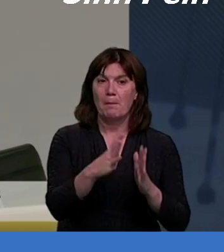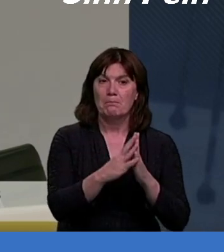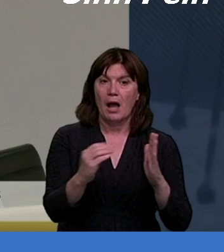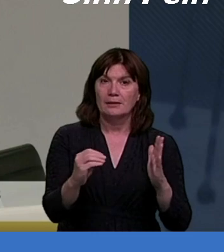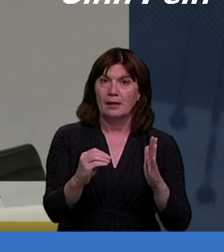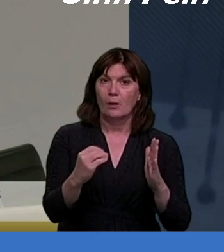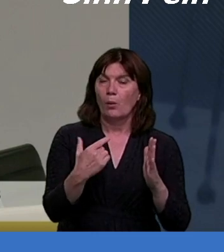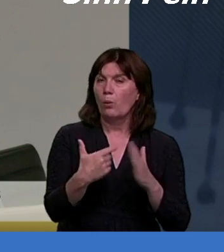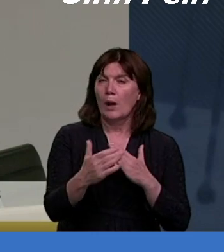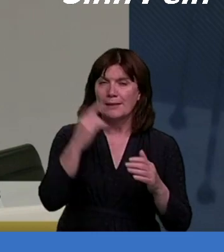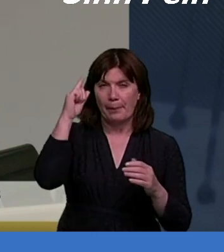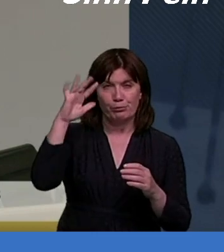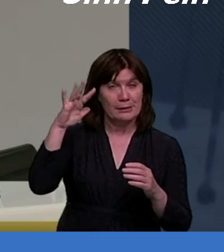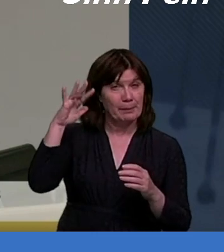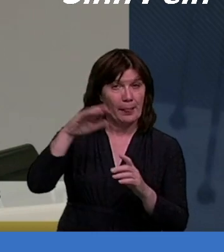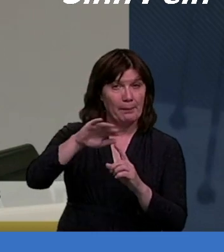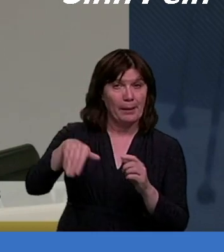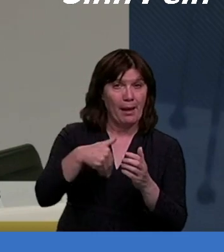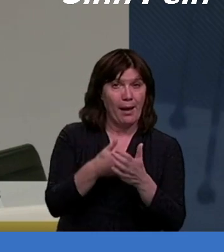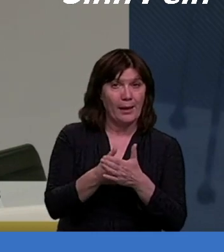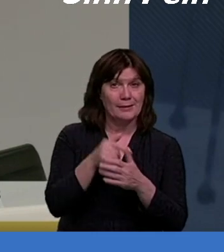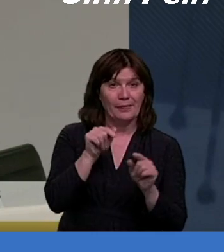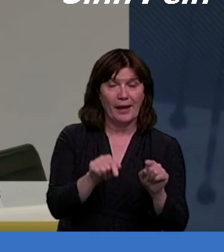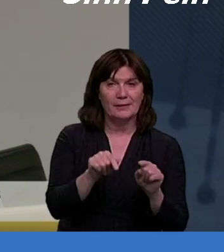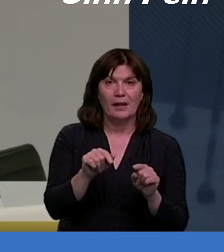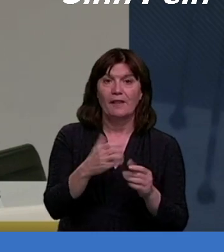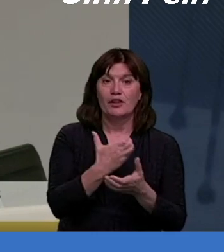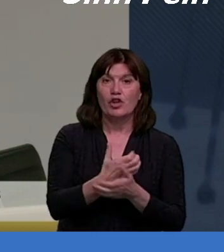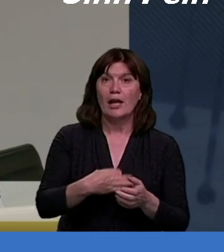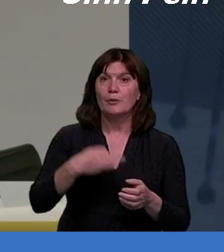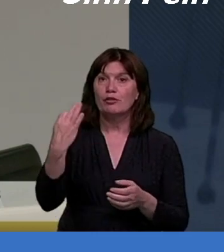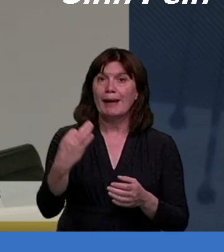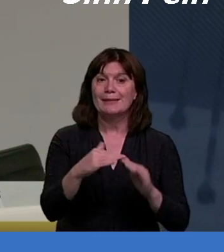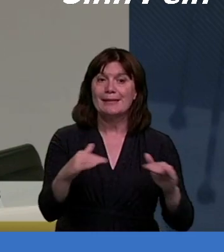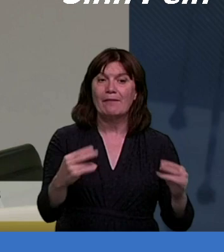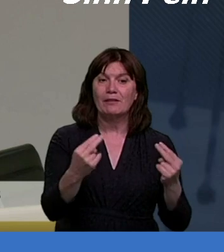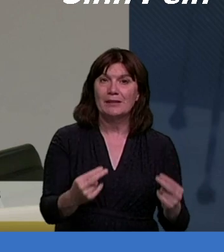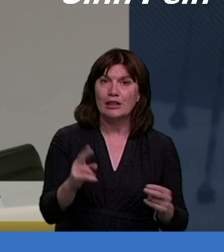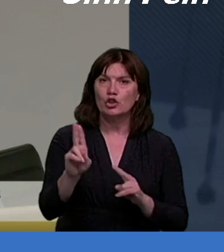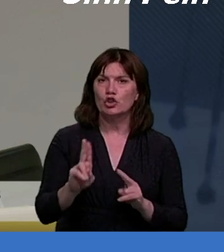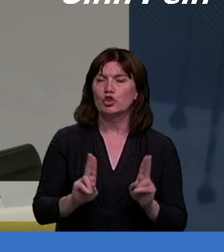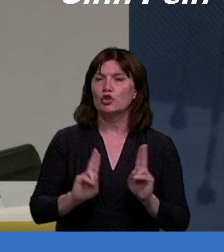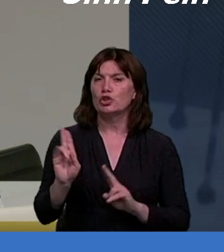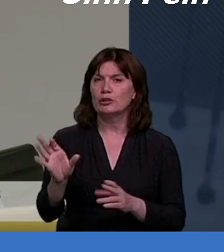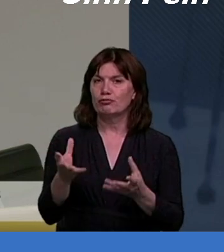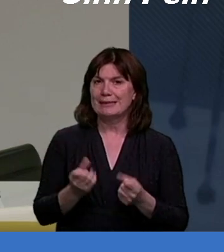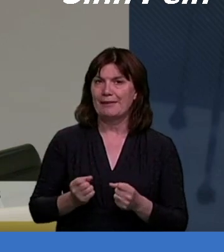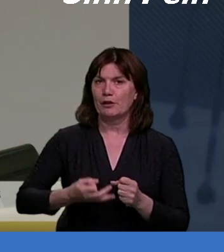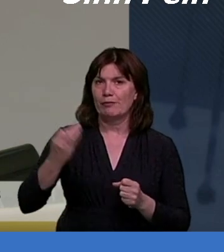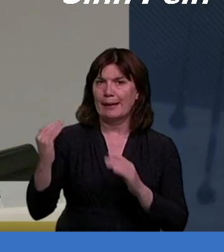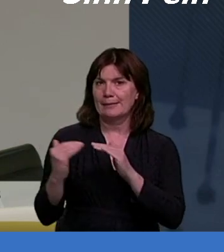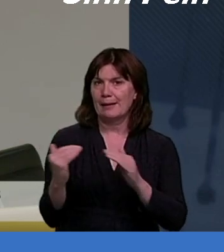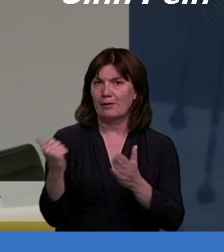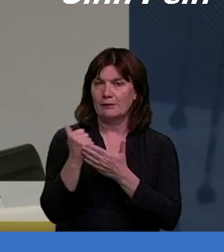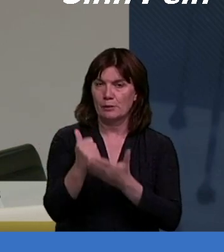underpins that is that the child with the greatest level of need should get the greatest level of support. Now, I remember having a conversation about